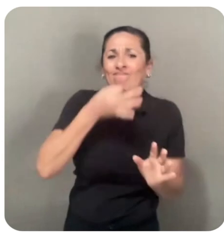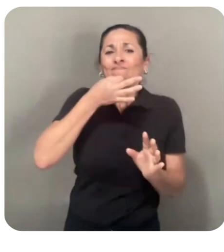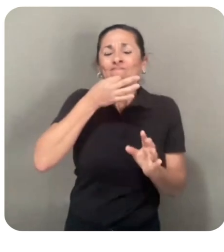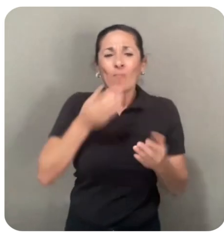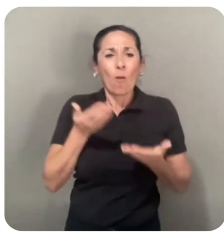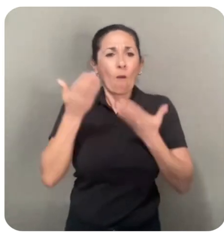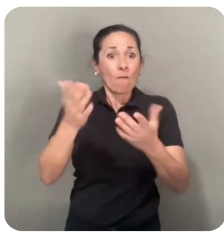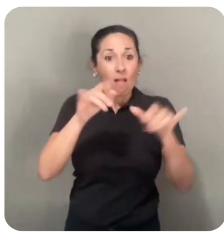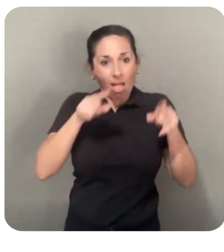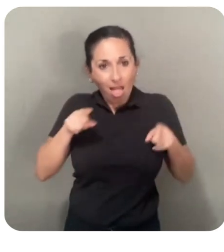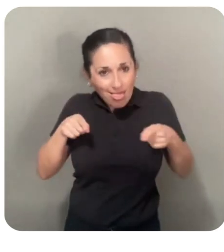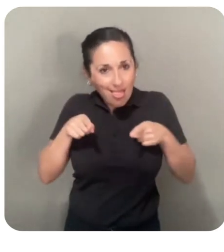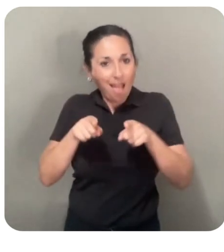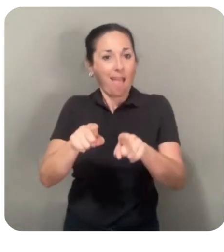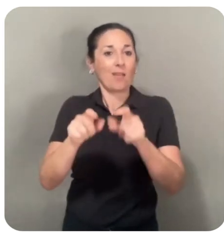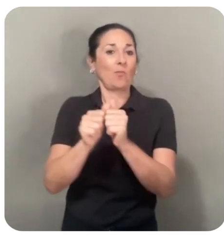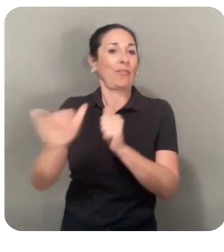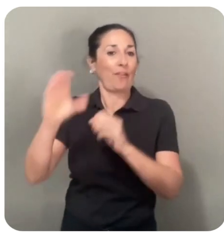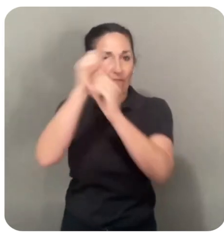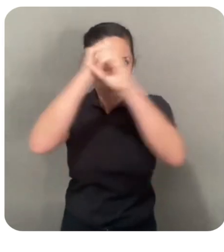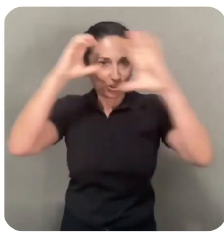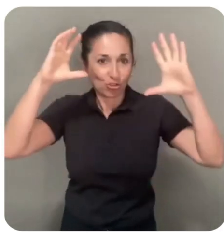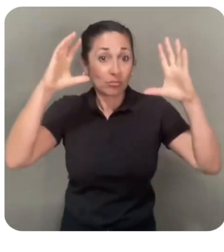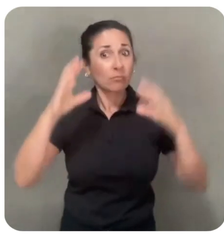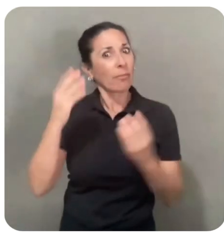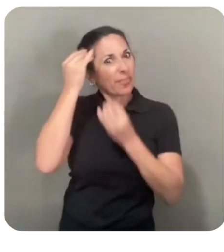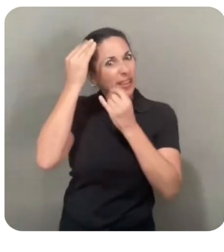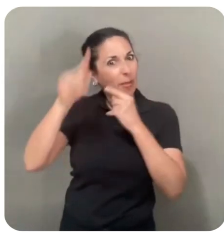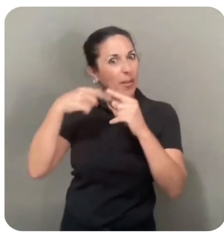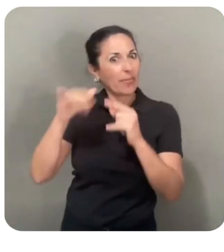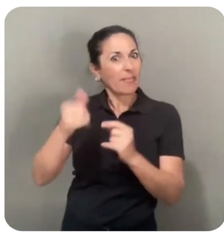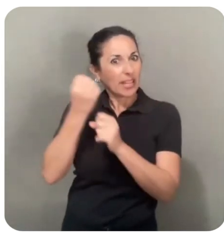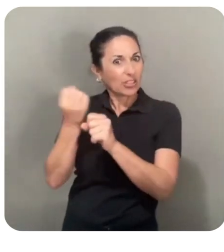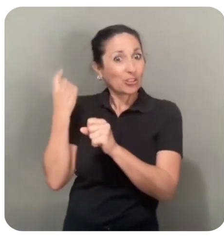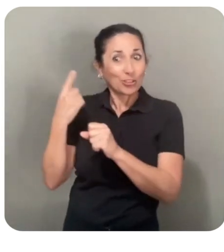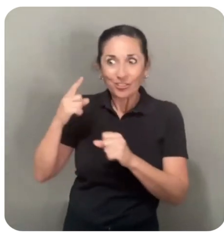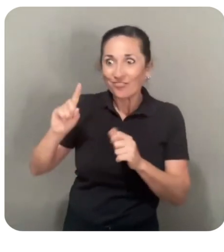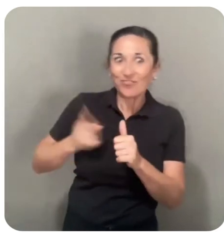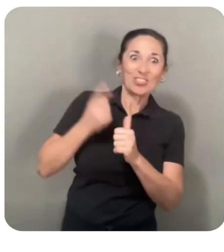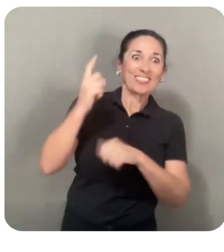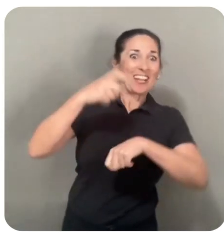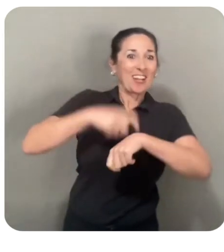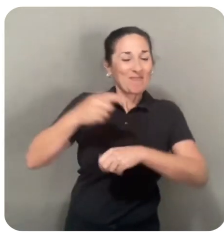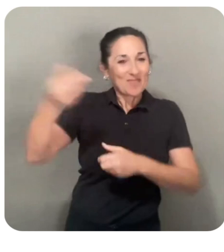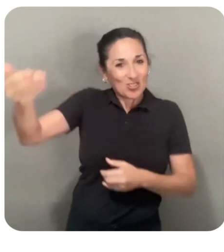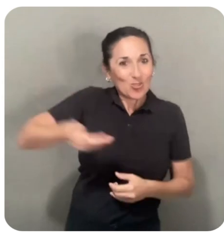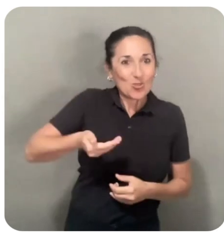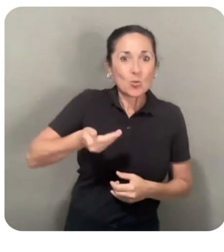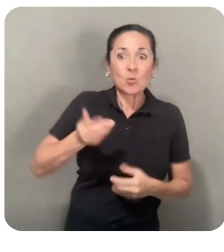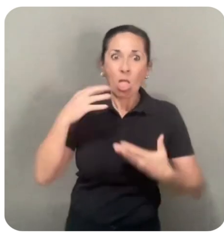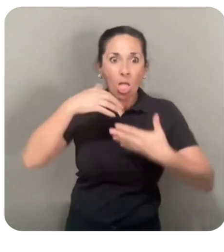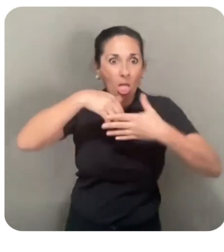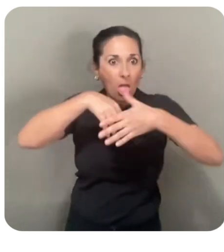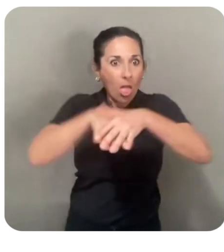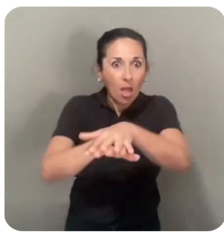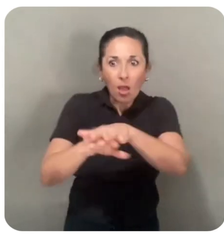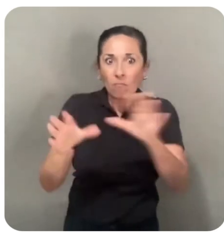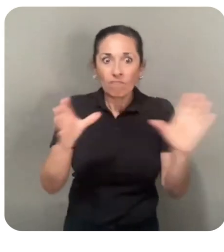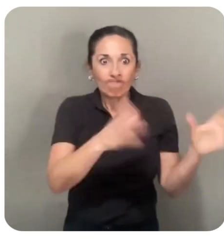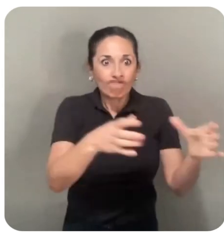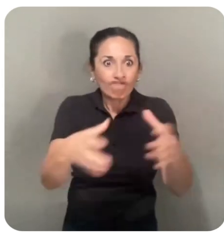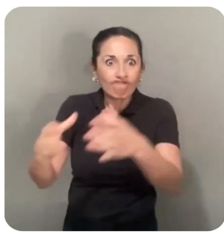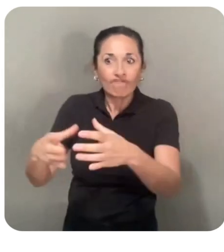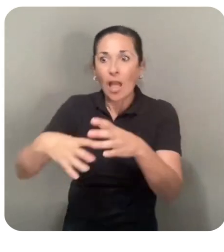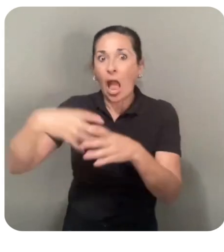that align with their vision. This thinking started last year when we first introduced the incorporation of components outside